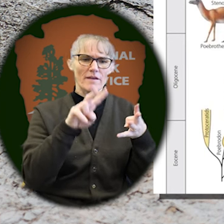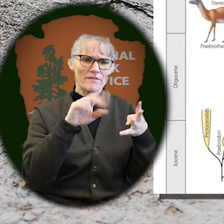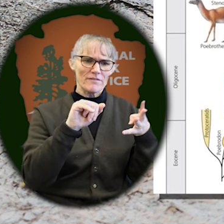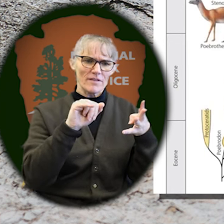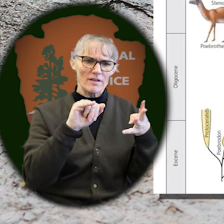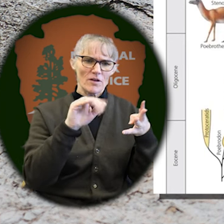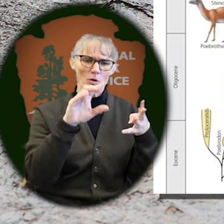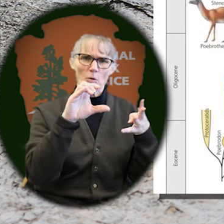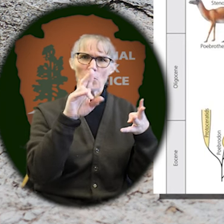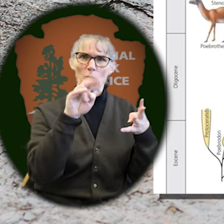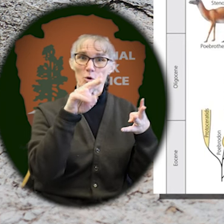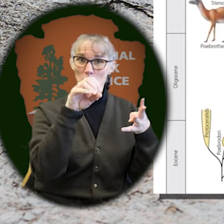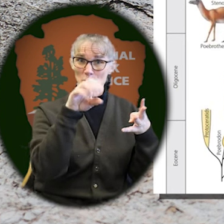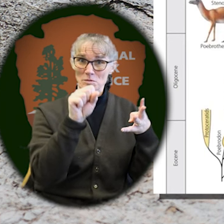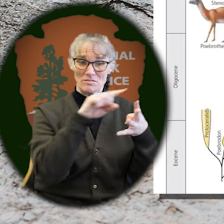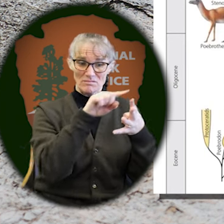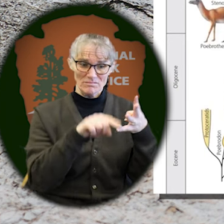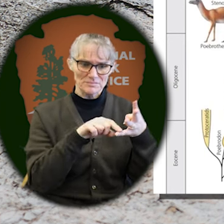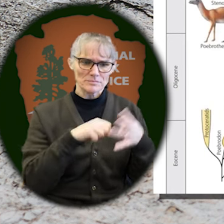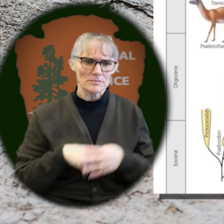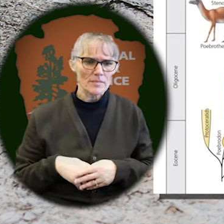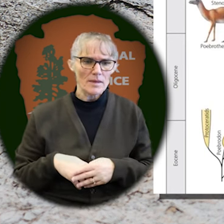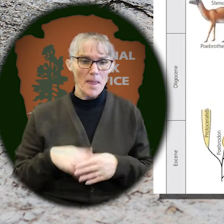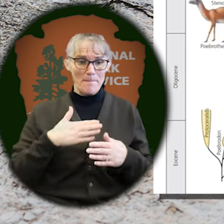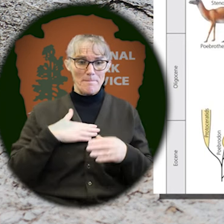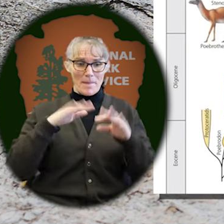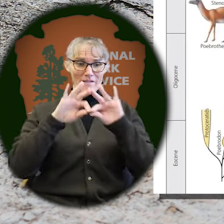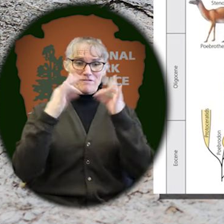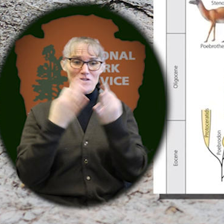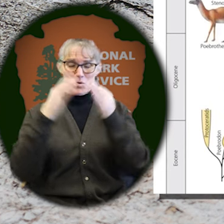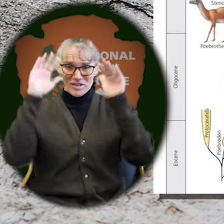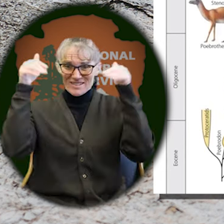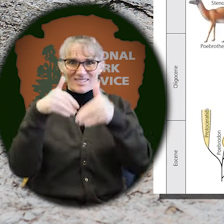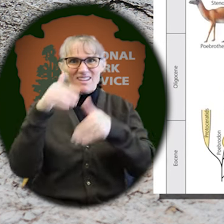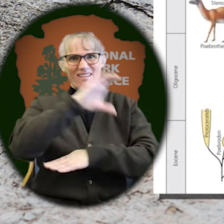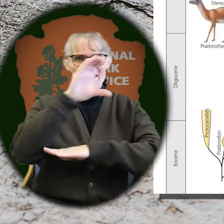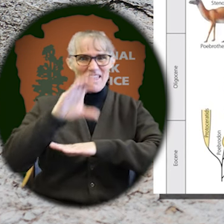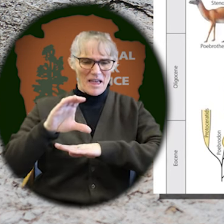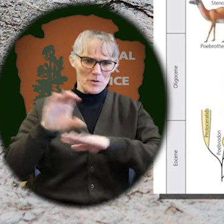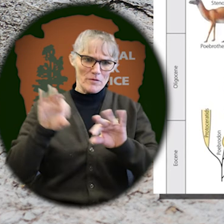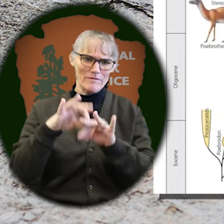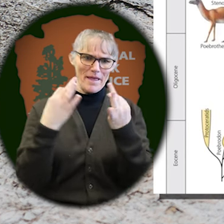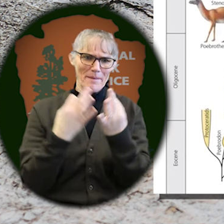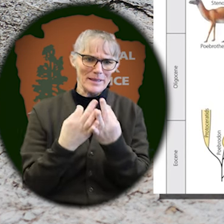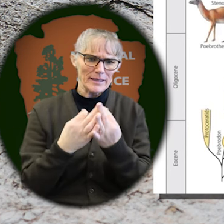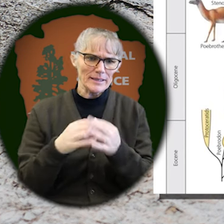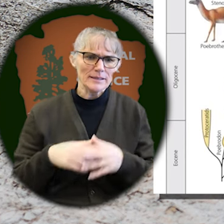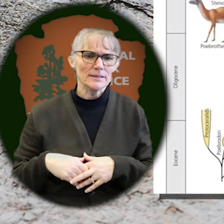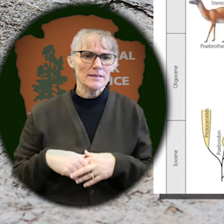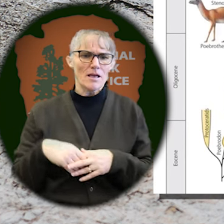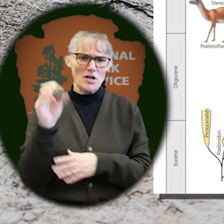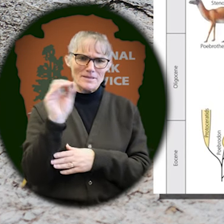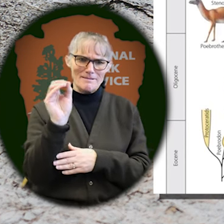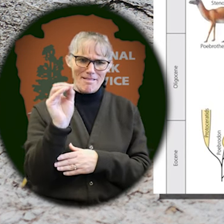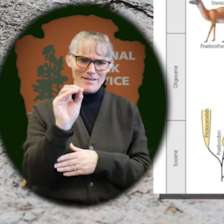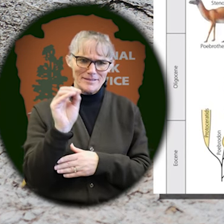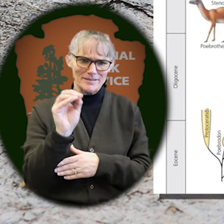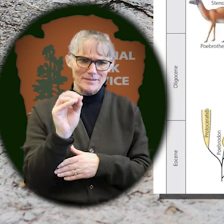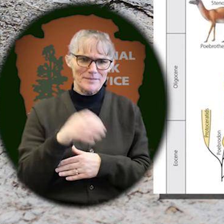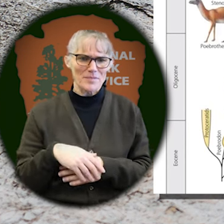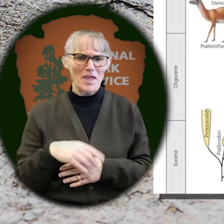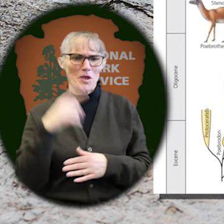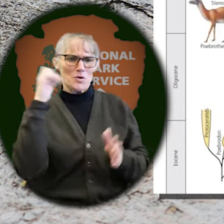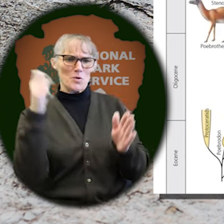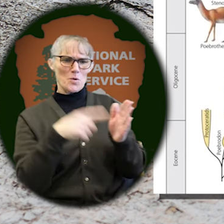But the little critter that I'll be focusing on is Oxidactylis, as I mentioned, and here I highlight it in red for you of when they